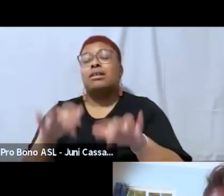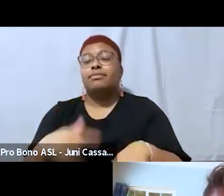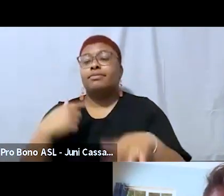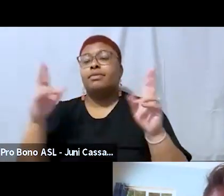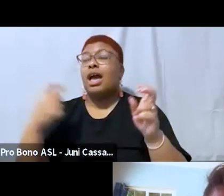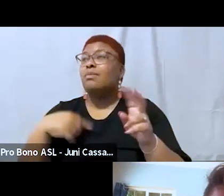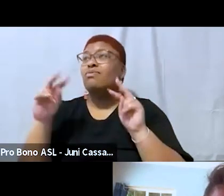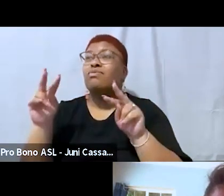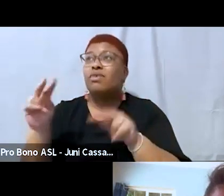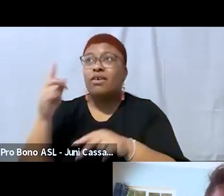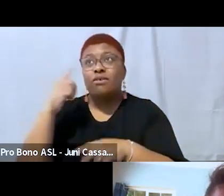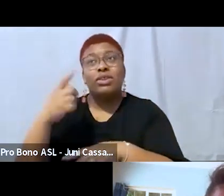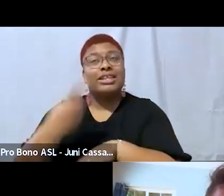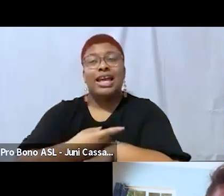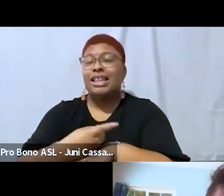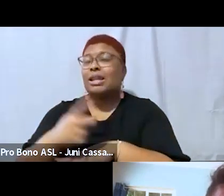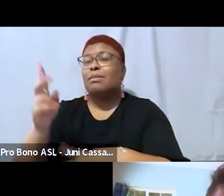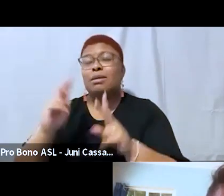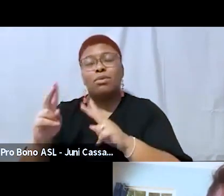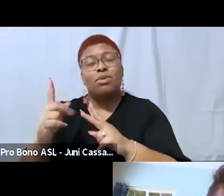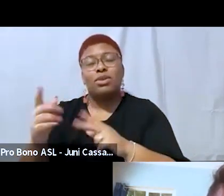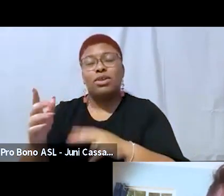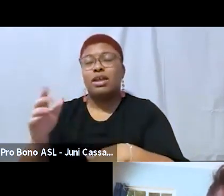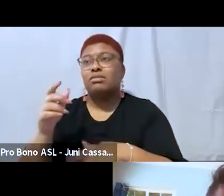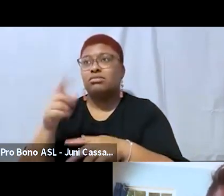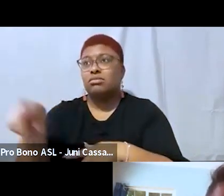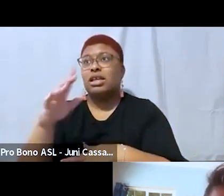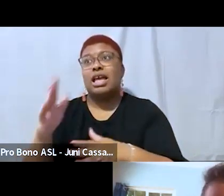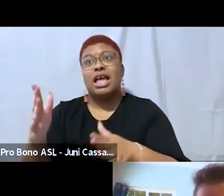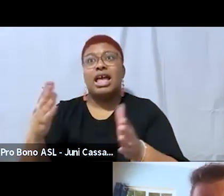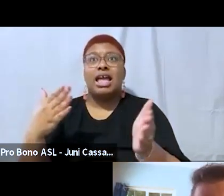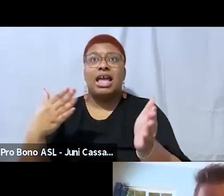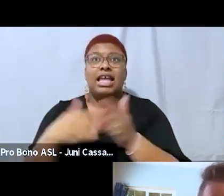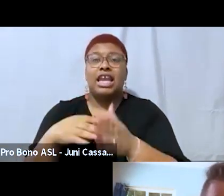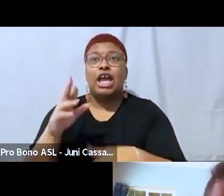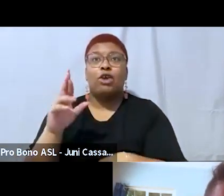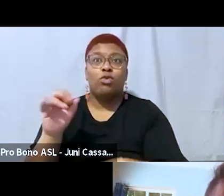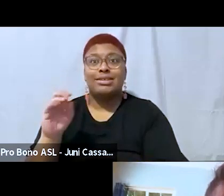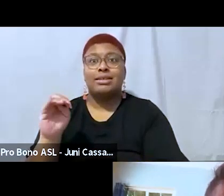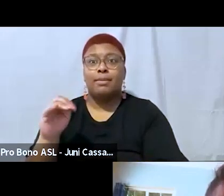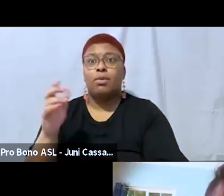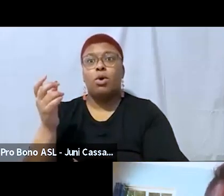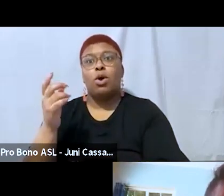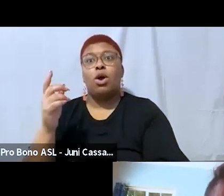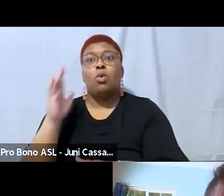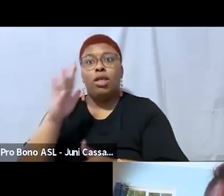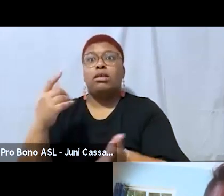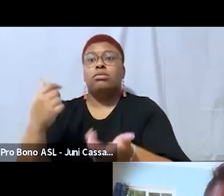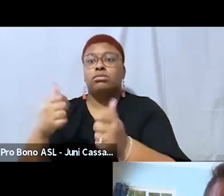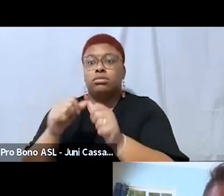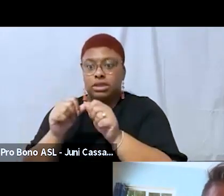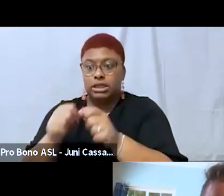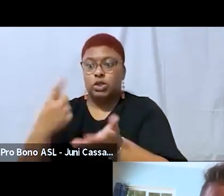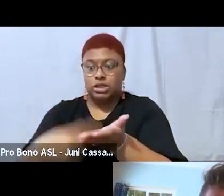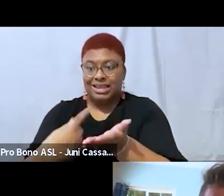these people who are just anti-racism warriors black people for the most part start talking about the link between anti